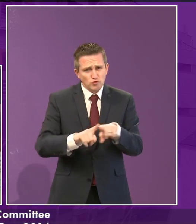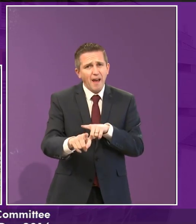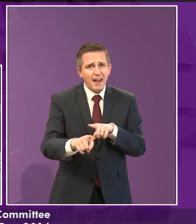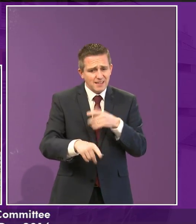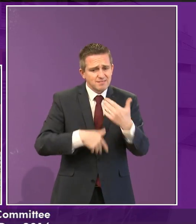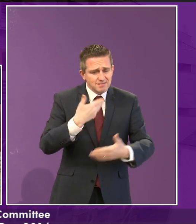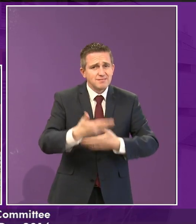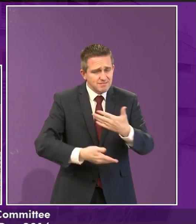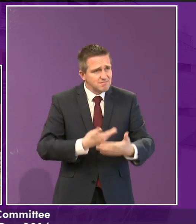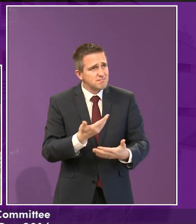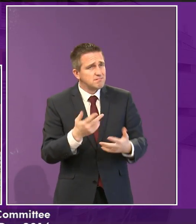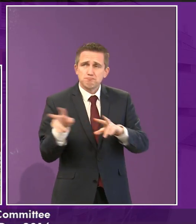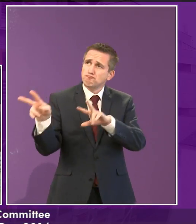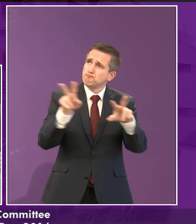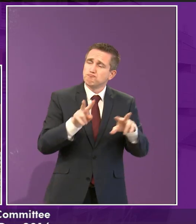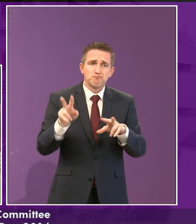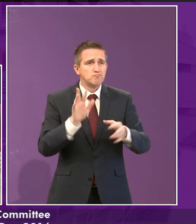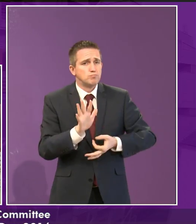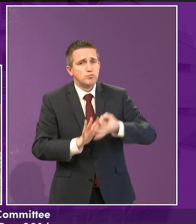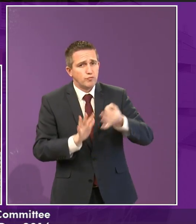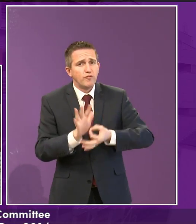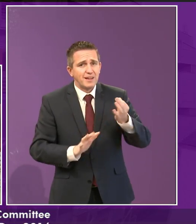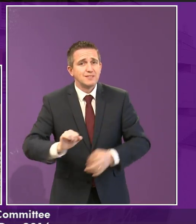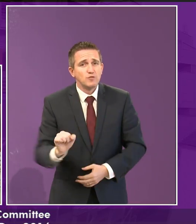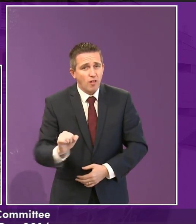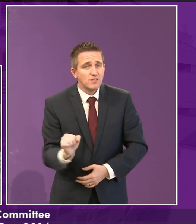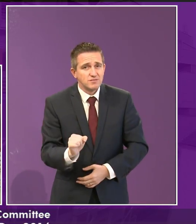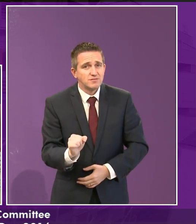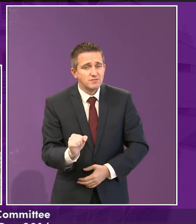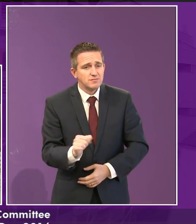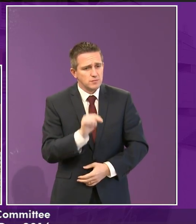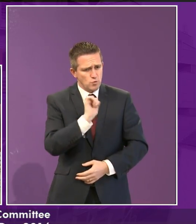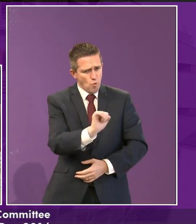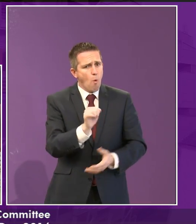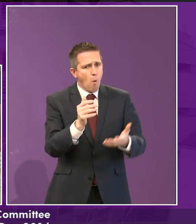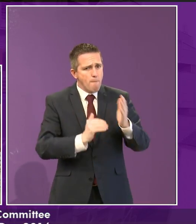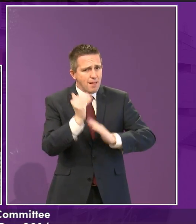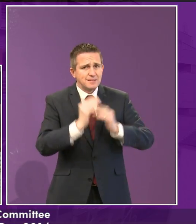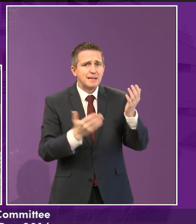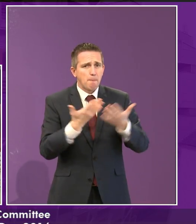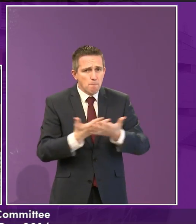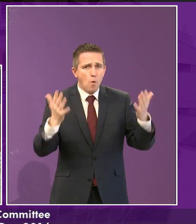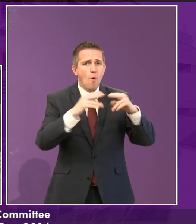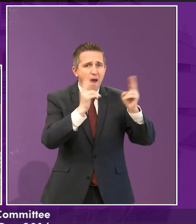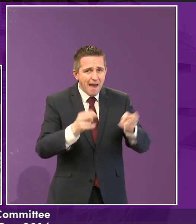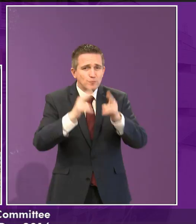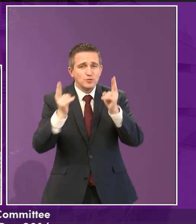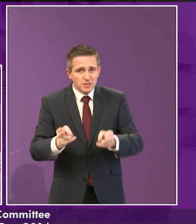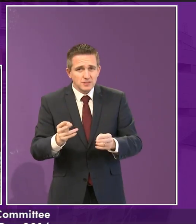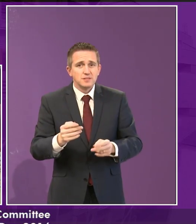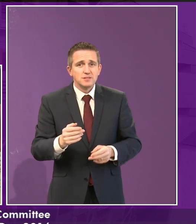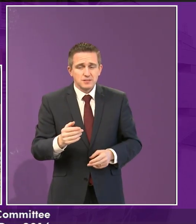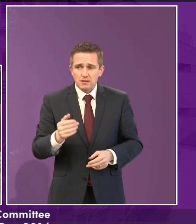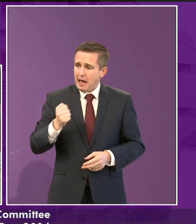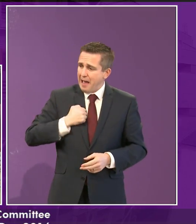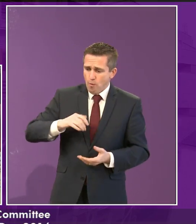it's getting better, it's like yous are improving on it, because yous are building more houses than now, because yous are extending